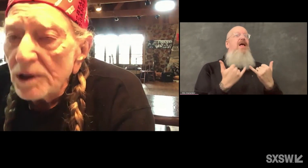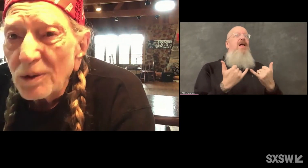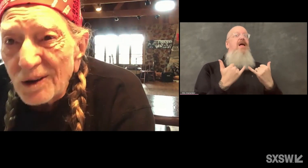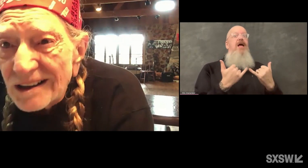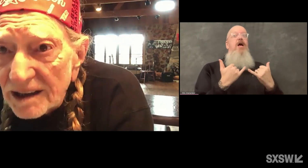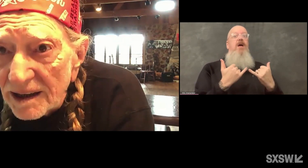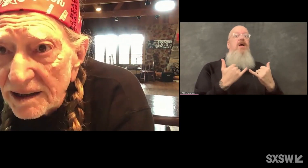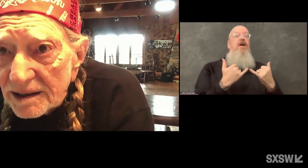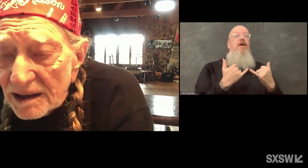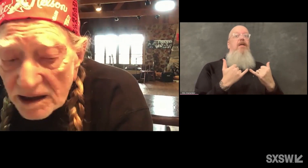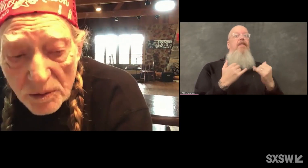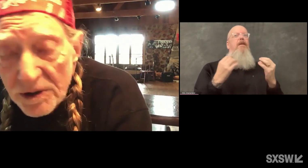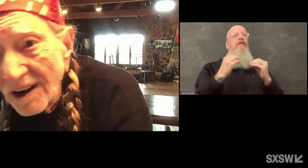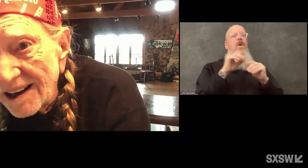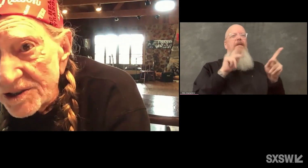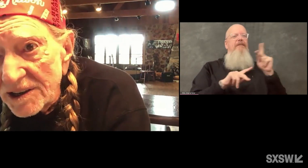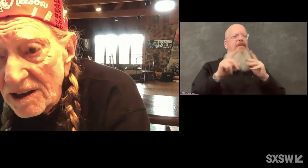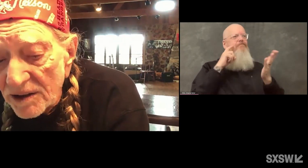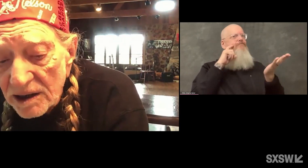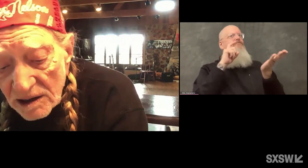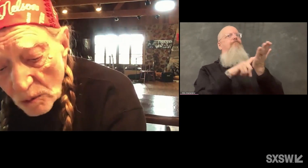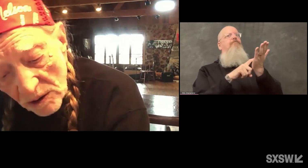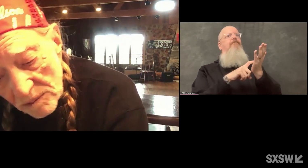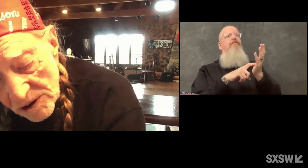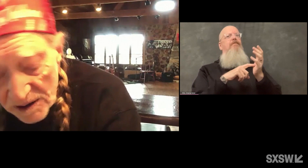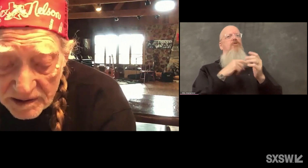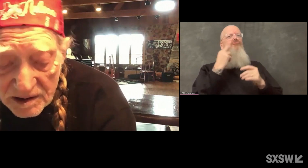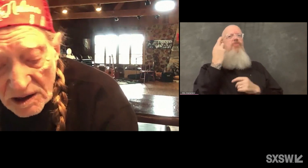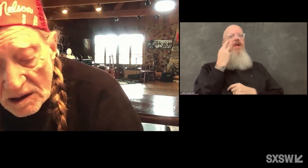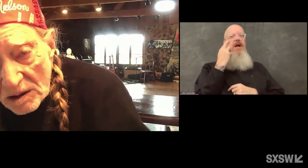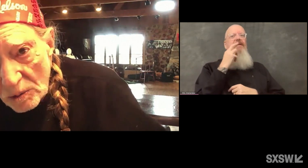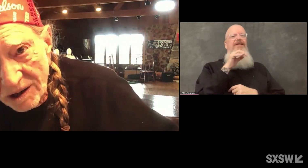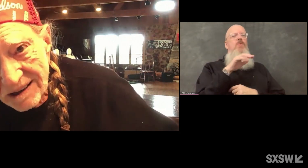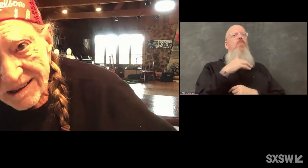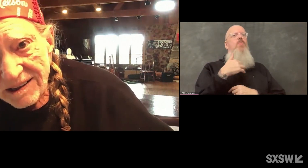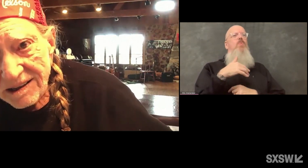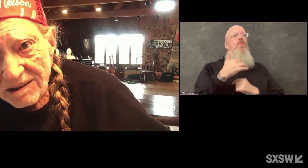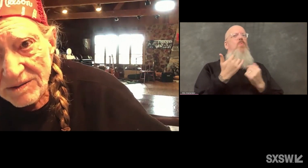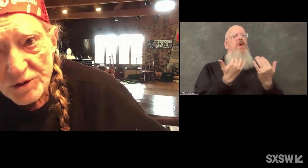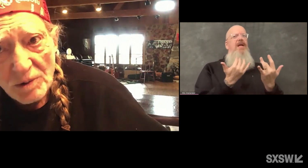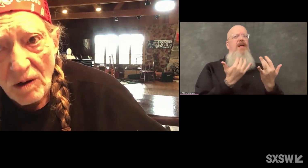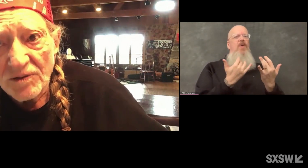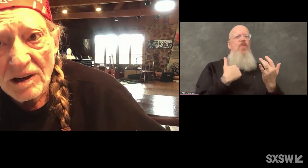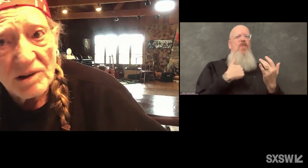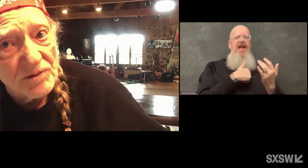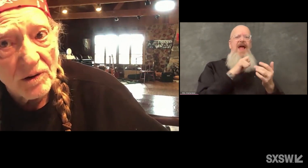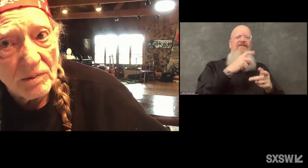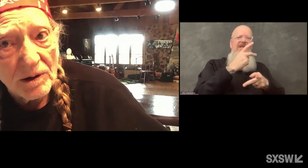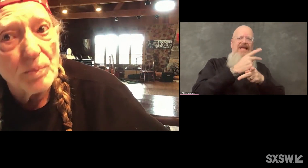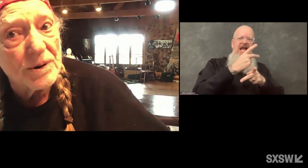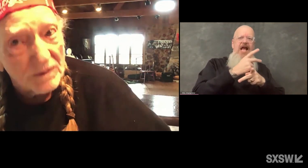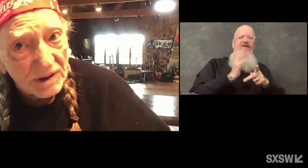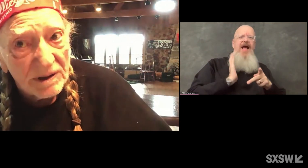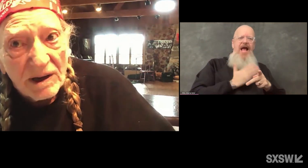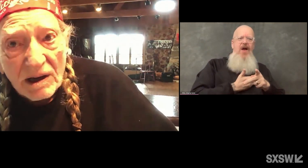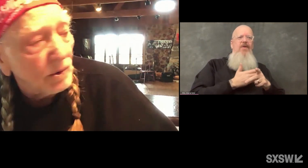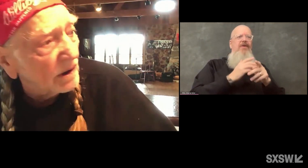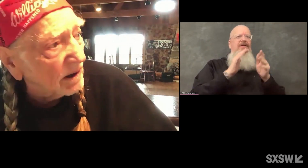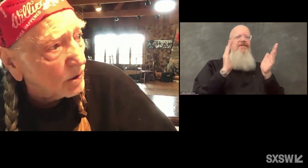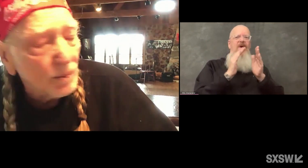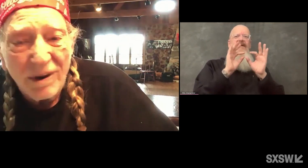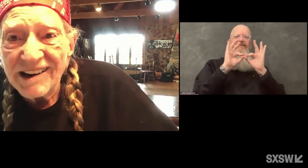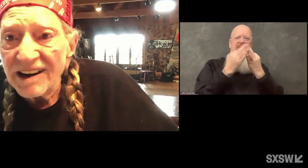More people are looking at it and realizing that, wait a minute, we've got to take care of the small family farmer, period.